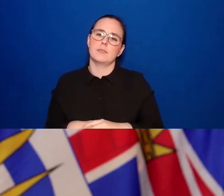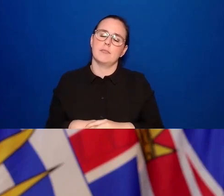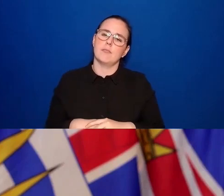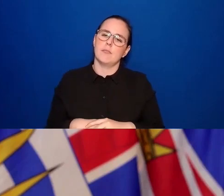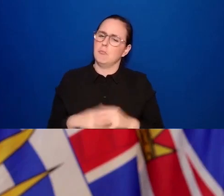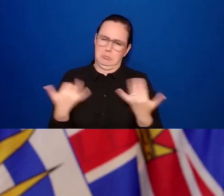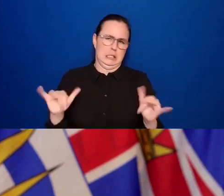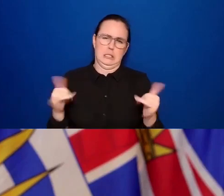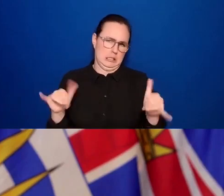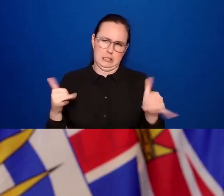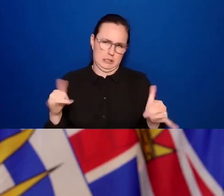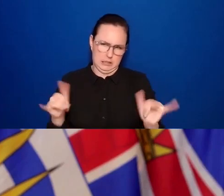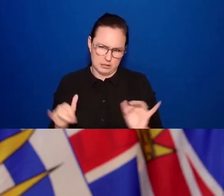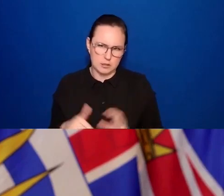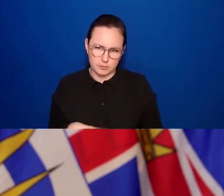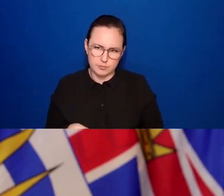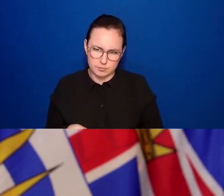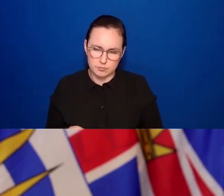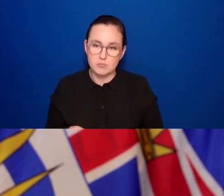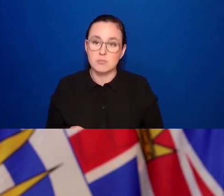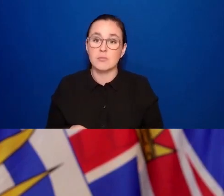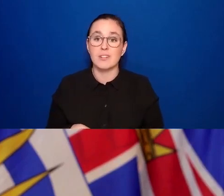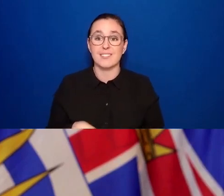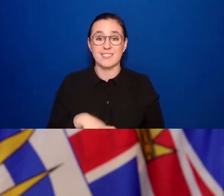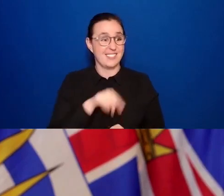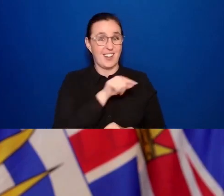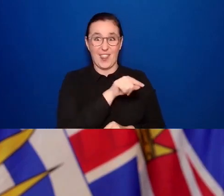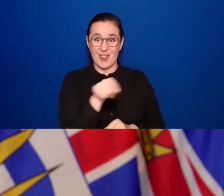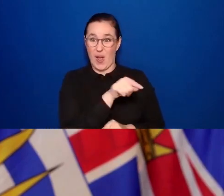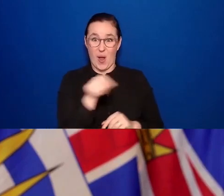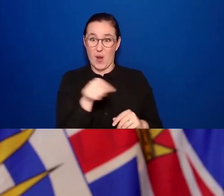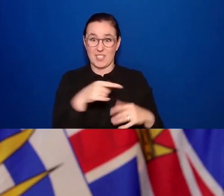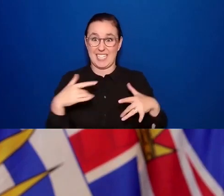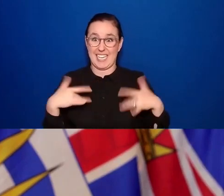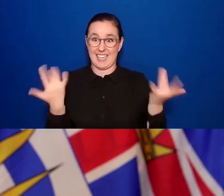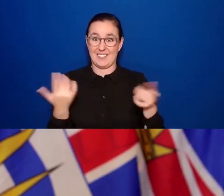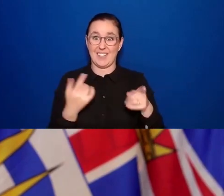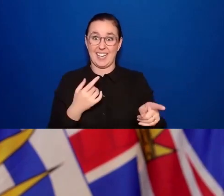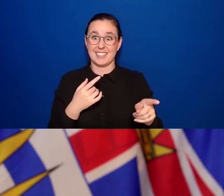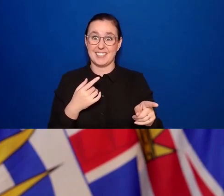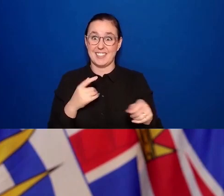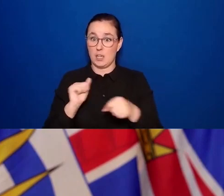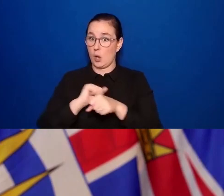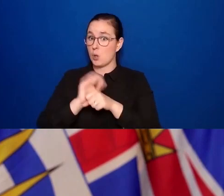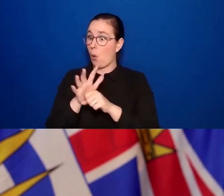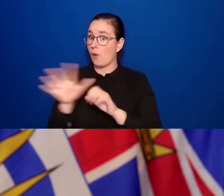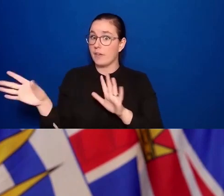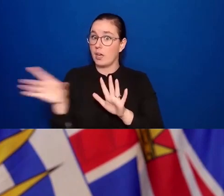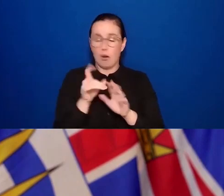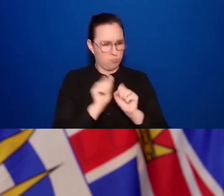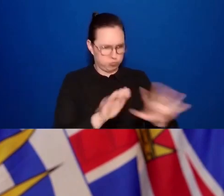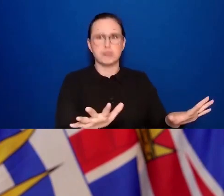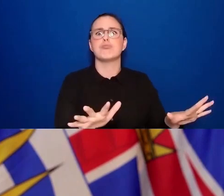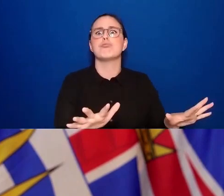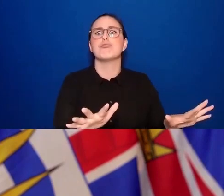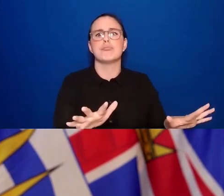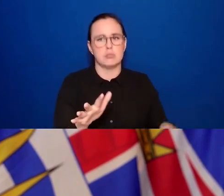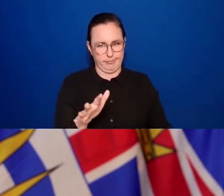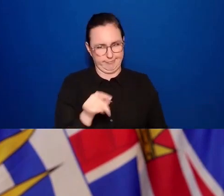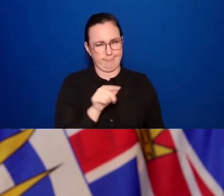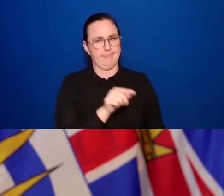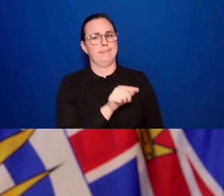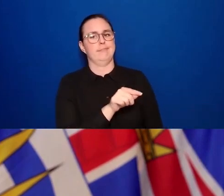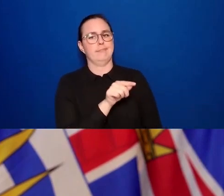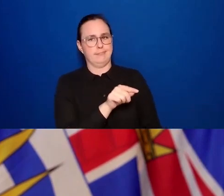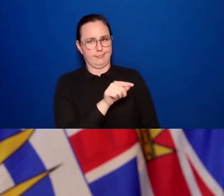these types of events are ones where this virus can take hold and can spread rapidly. So this is something that we've been hearing, that many people